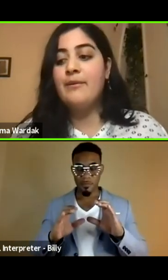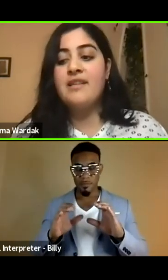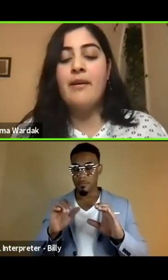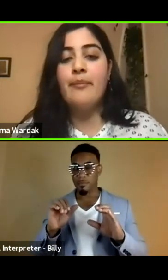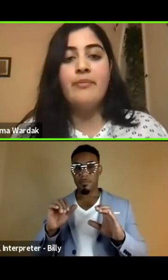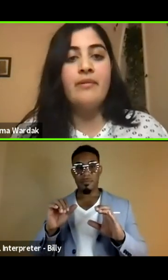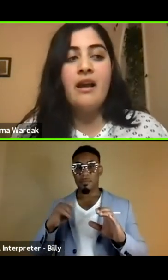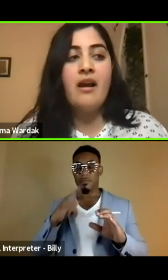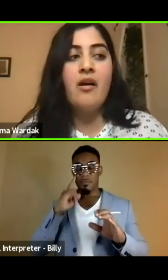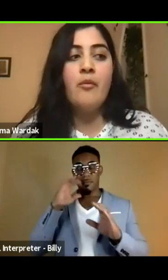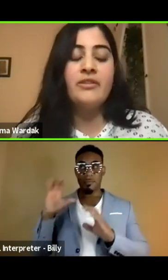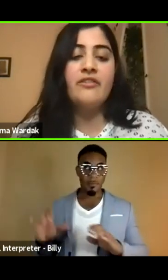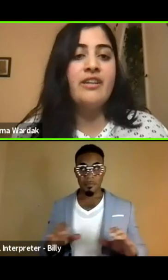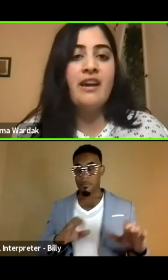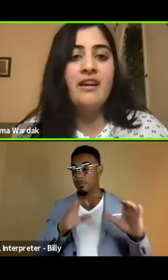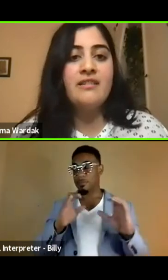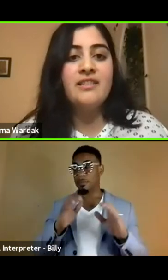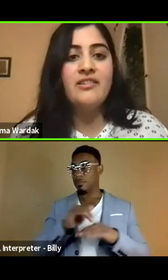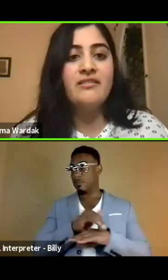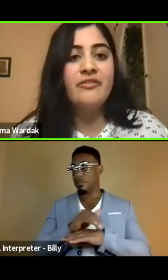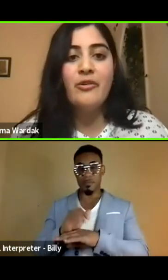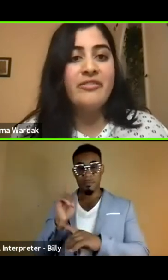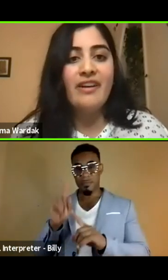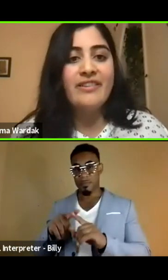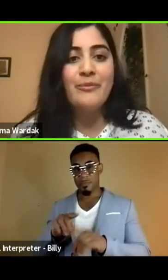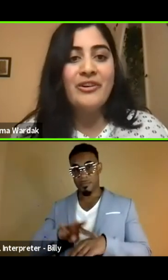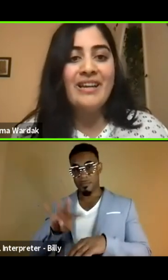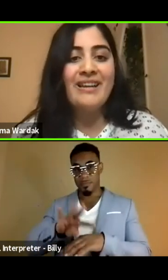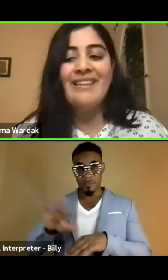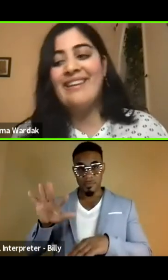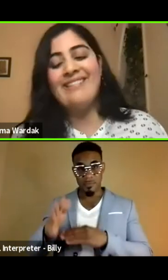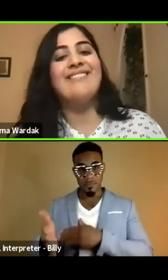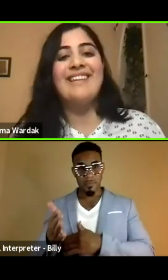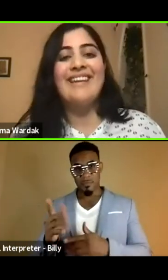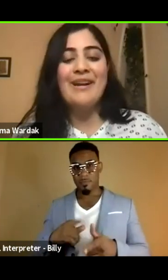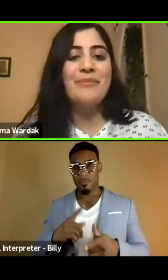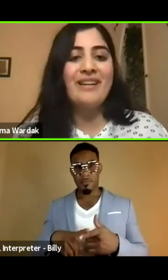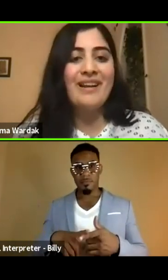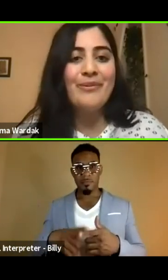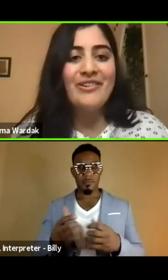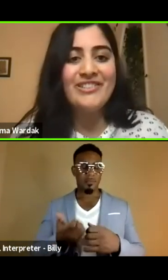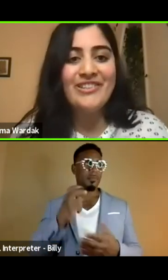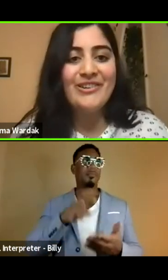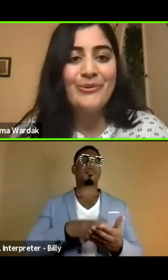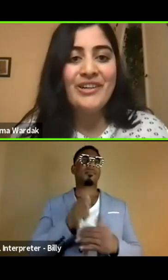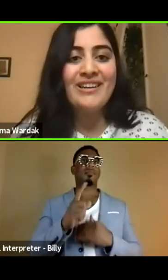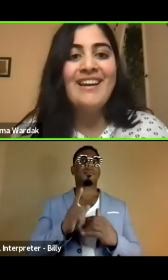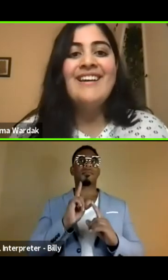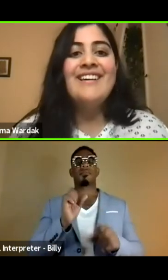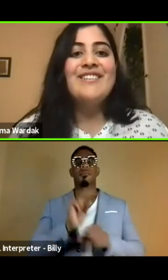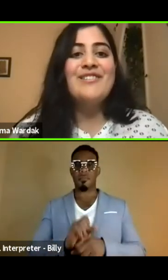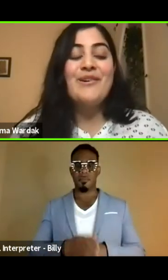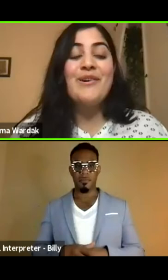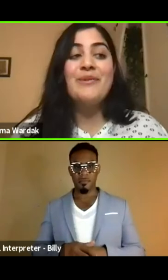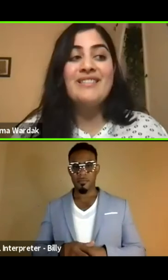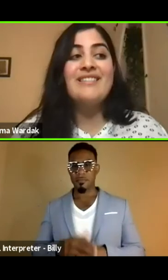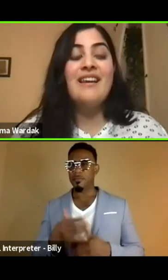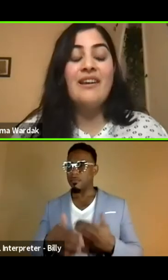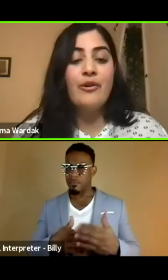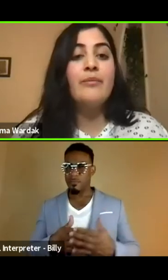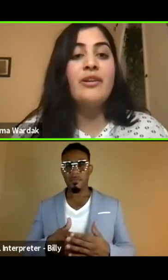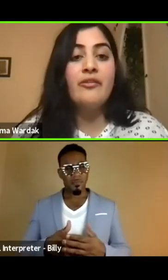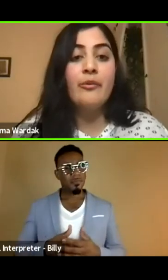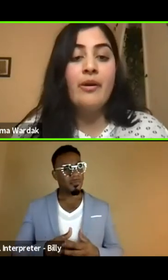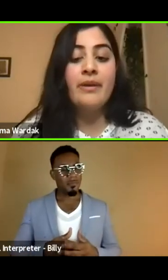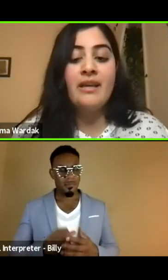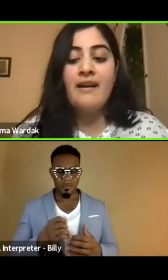Afghanistan, I was up almost every night until four or five in the morning and then getting up in a couple hours to go to work. So it was